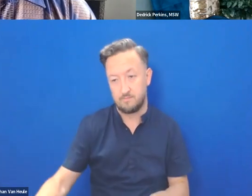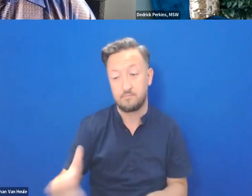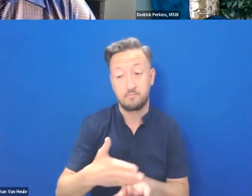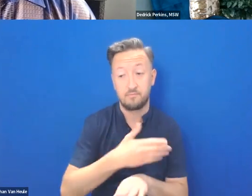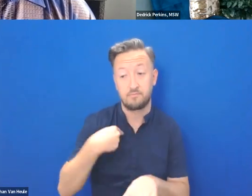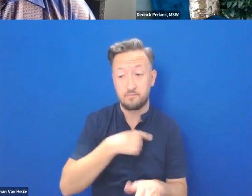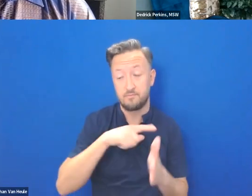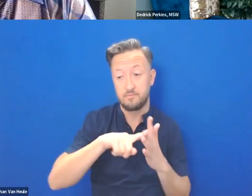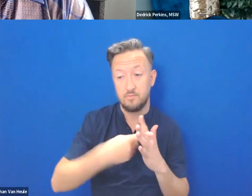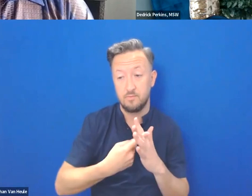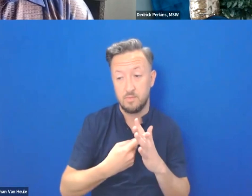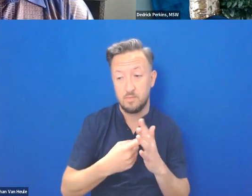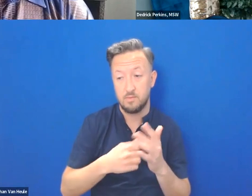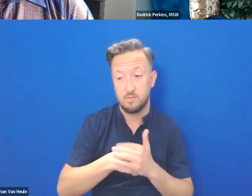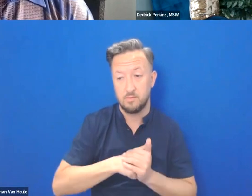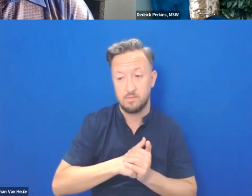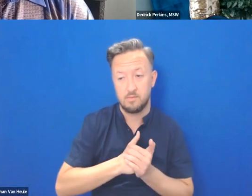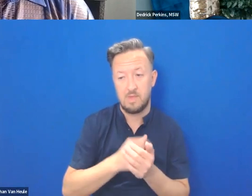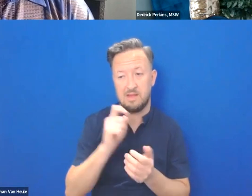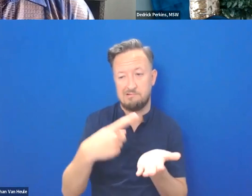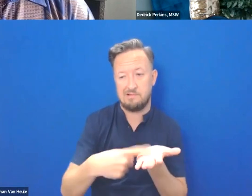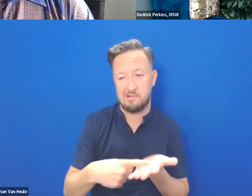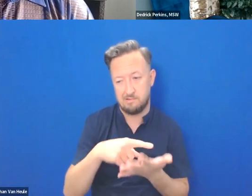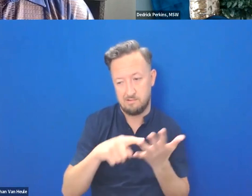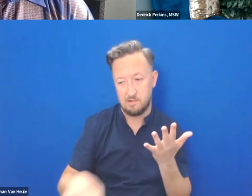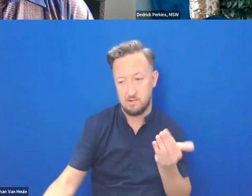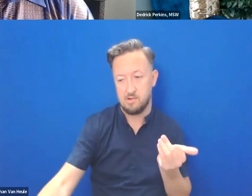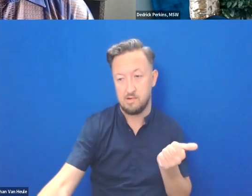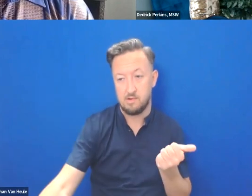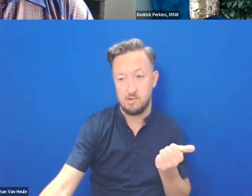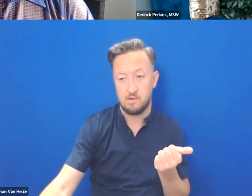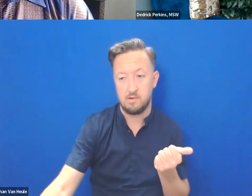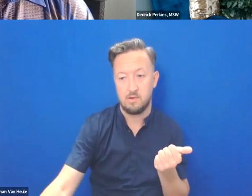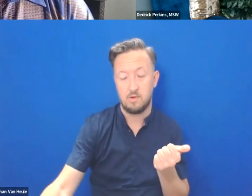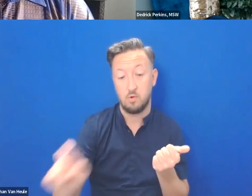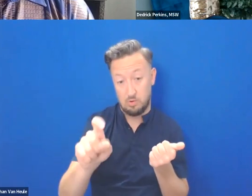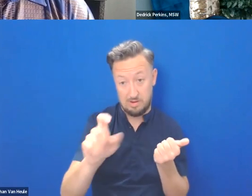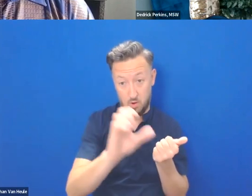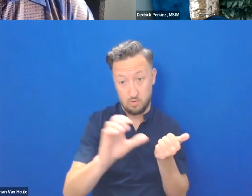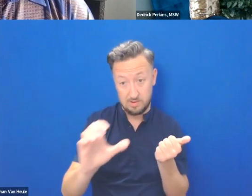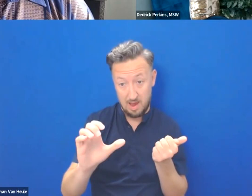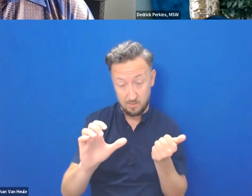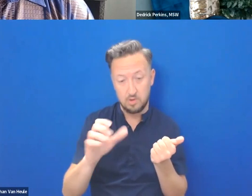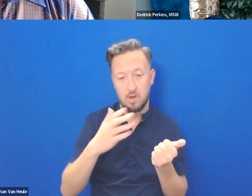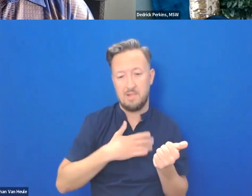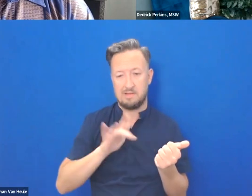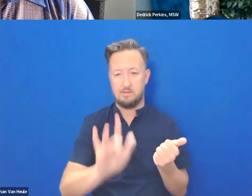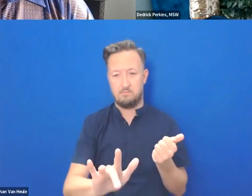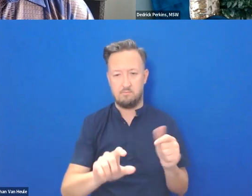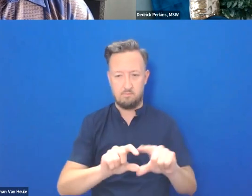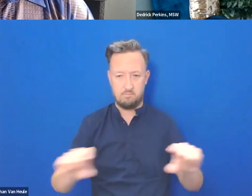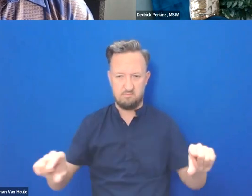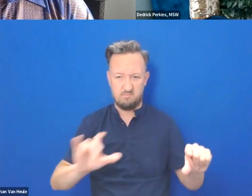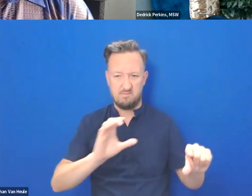started, I would like to go over a few housekeeping items. If you need to utilize closed captioning, make sure your settings are set to on.